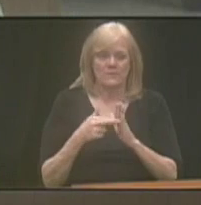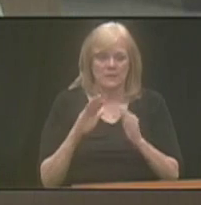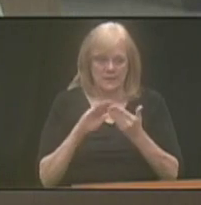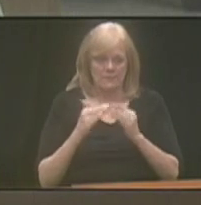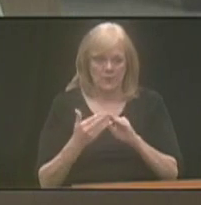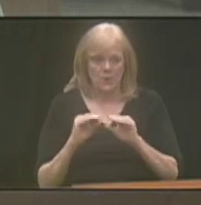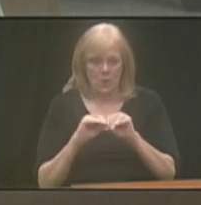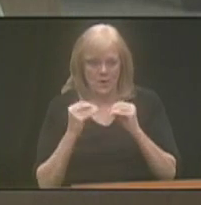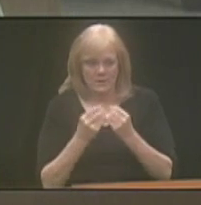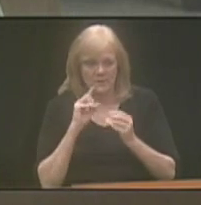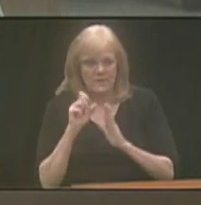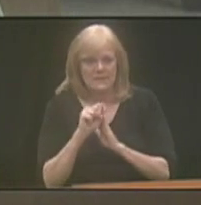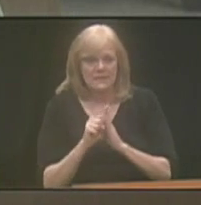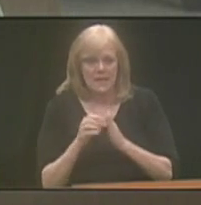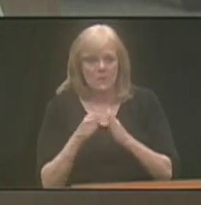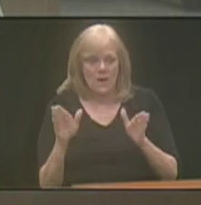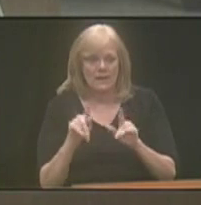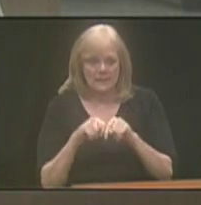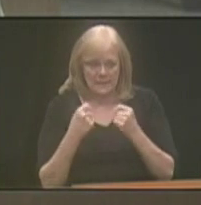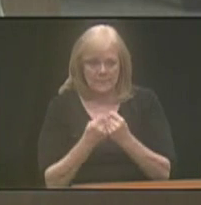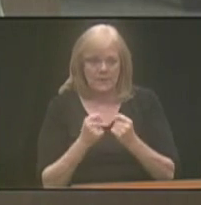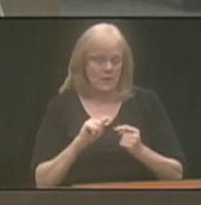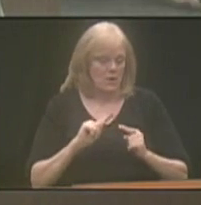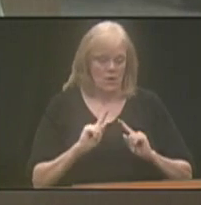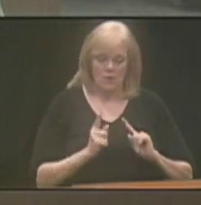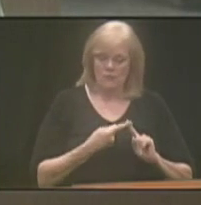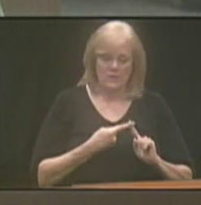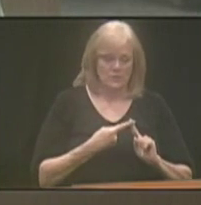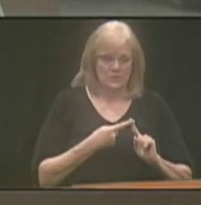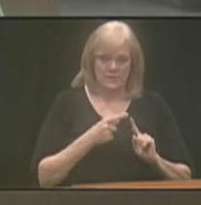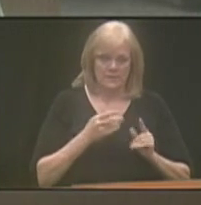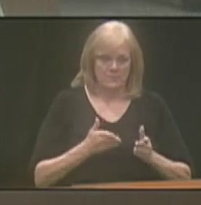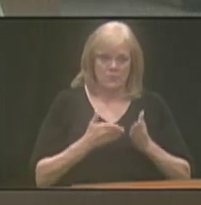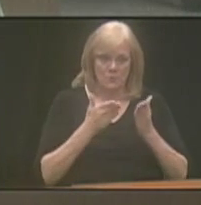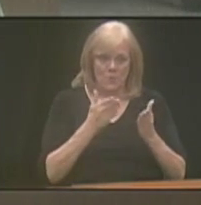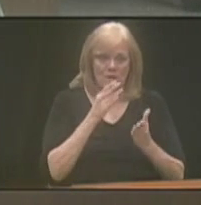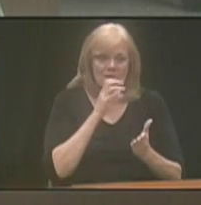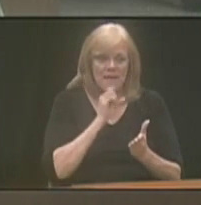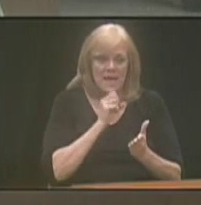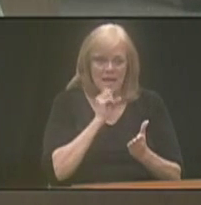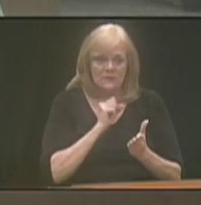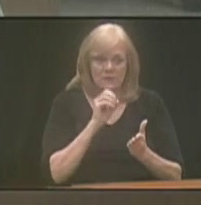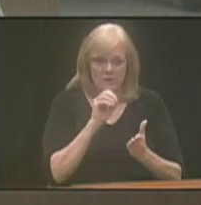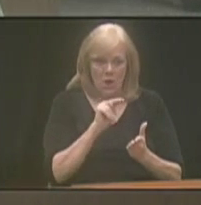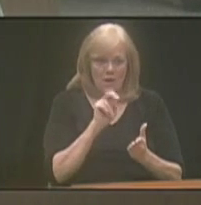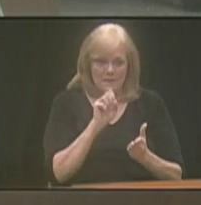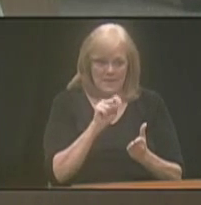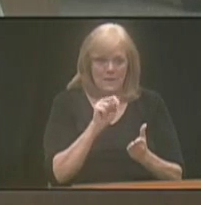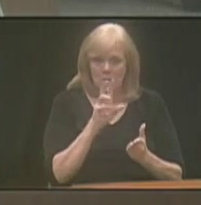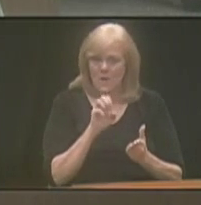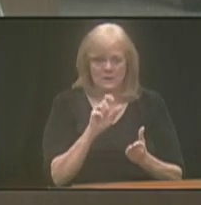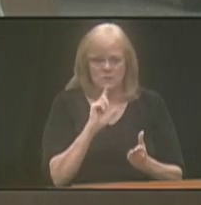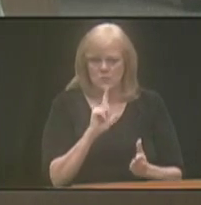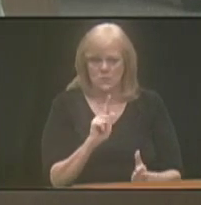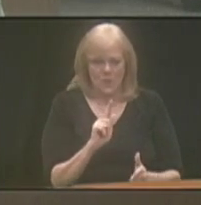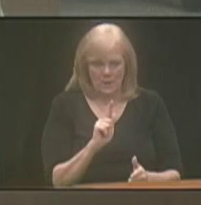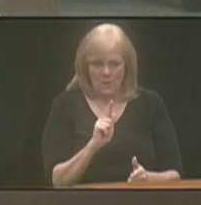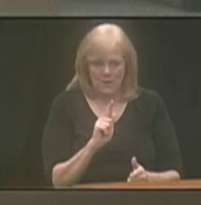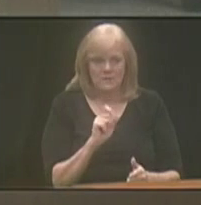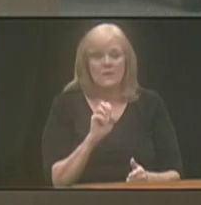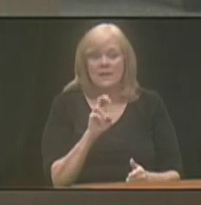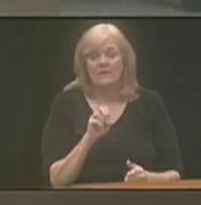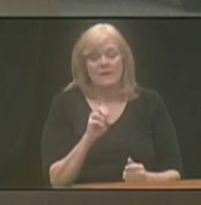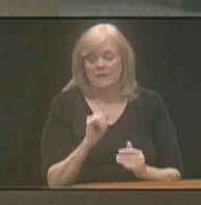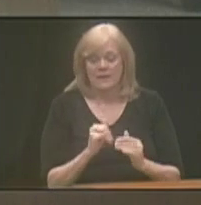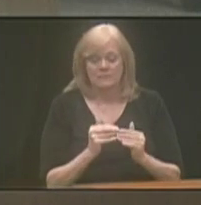community organizations for the statewide team. And originally, I believe the proposed age of onset was like 21. So